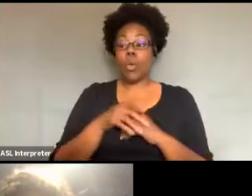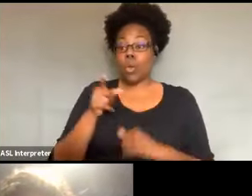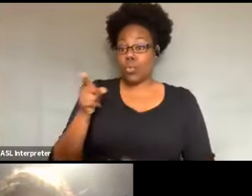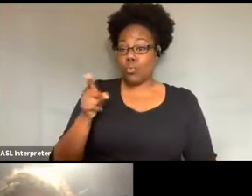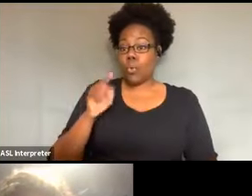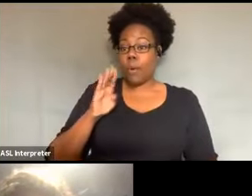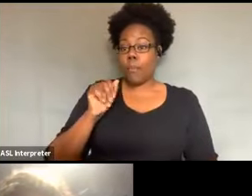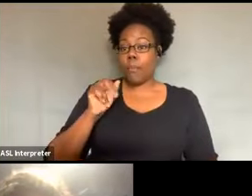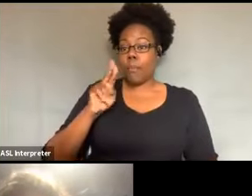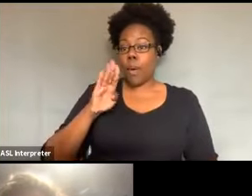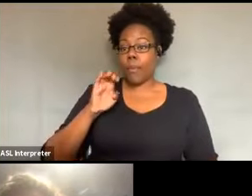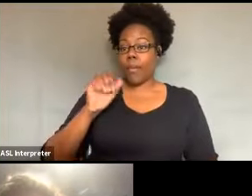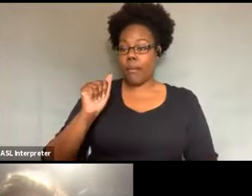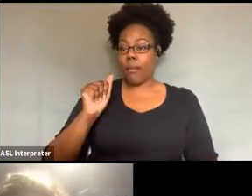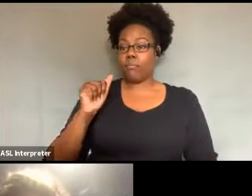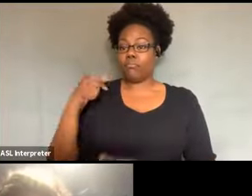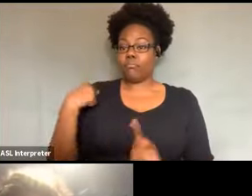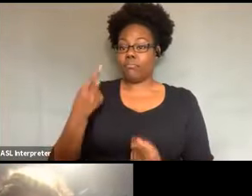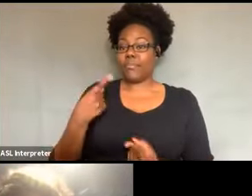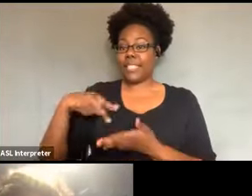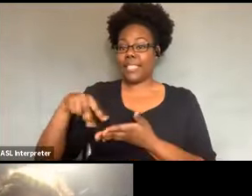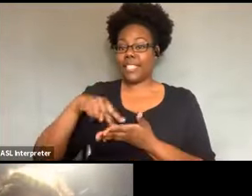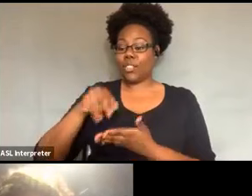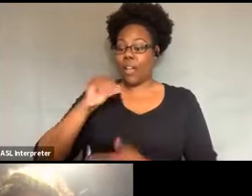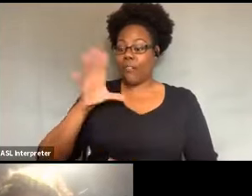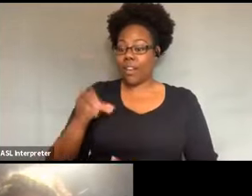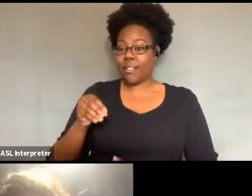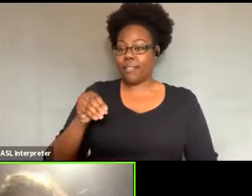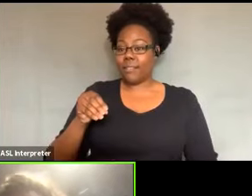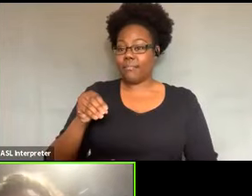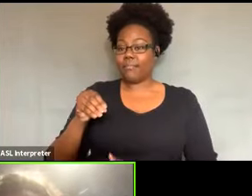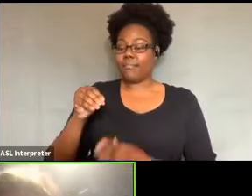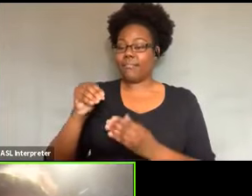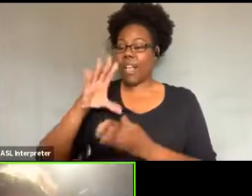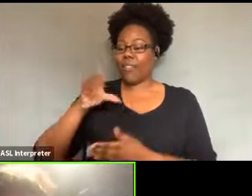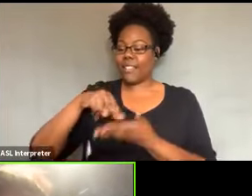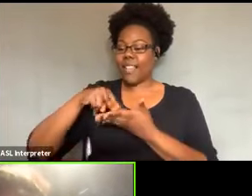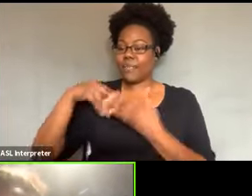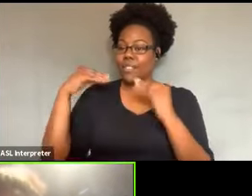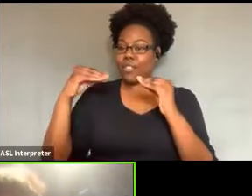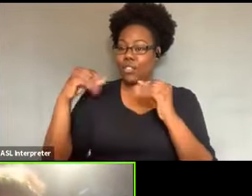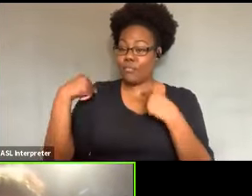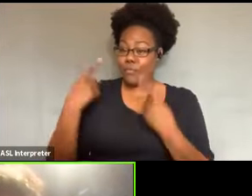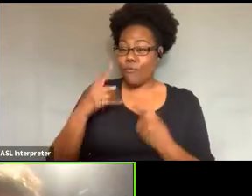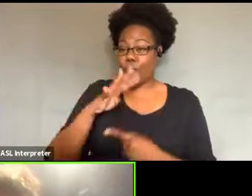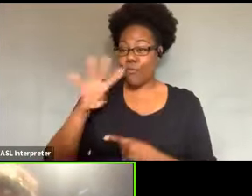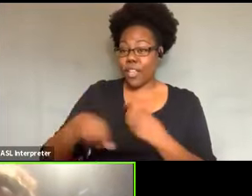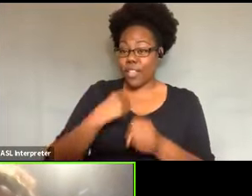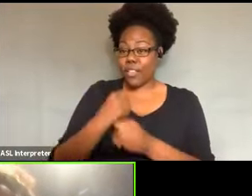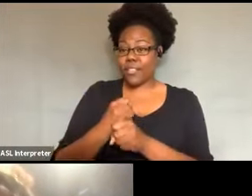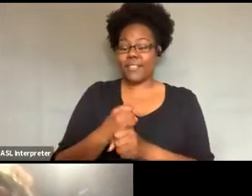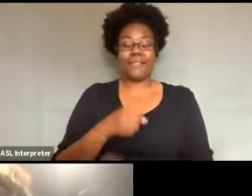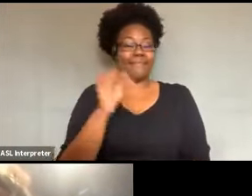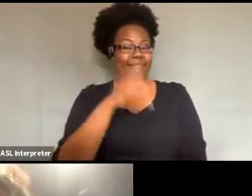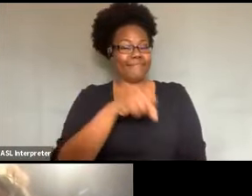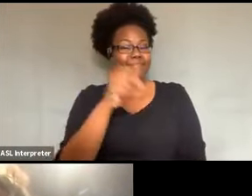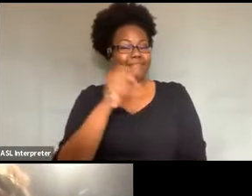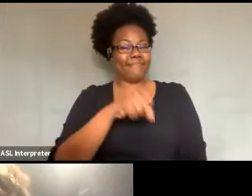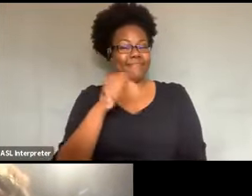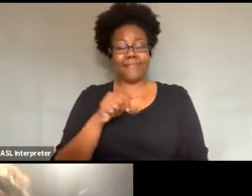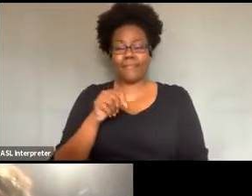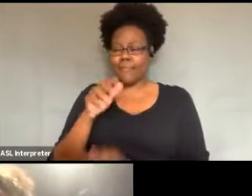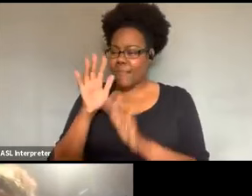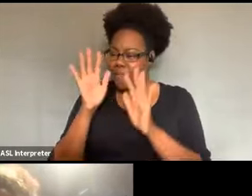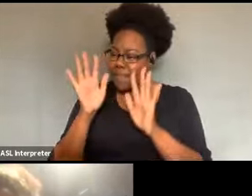here in Tucson for 44 years. Yes, yes. That is amazing. Where did you start?